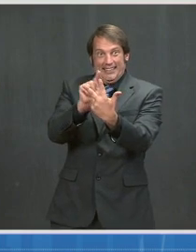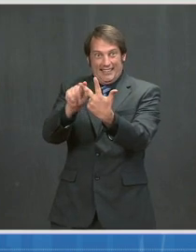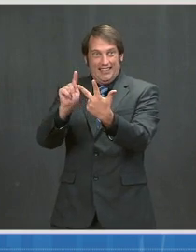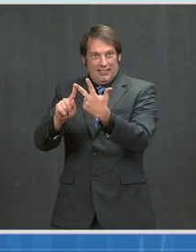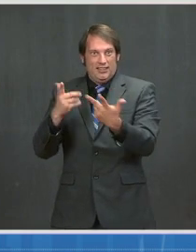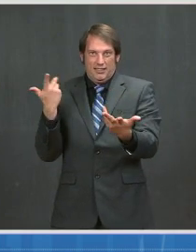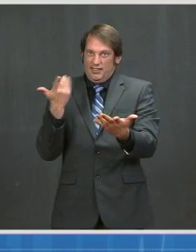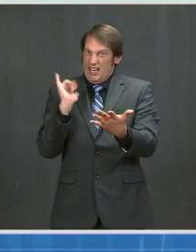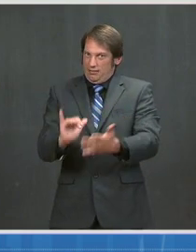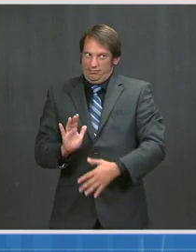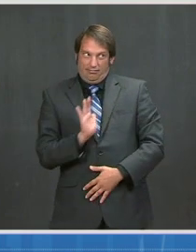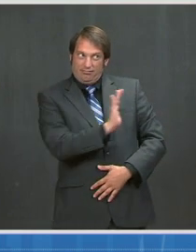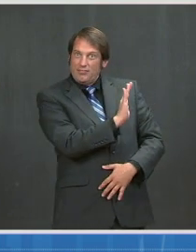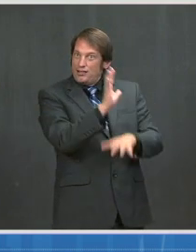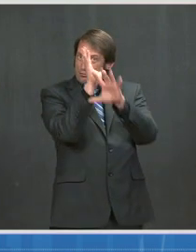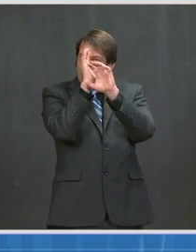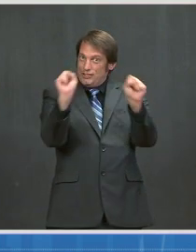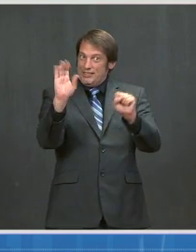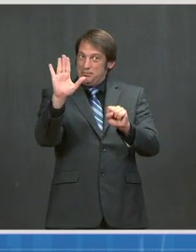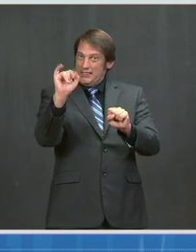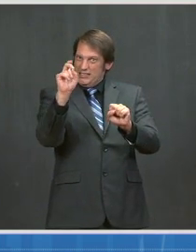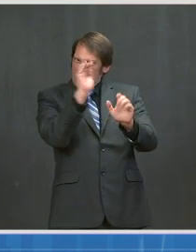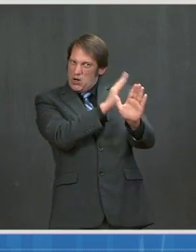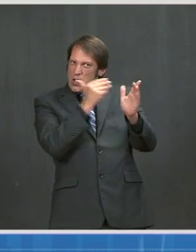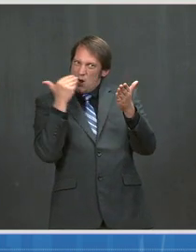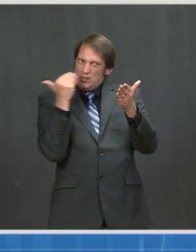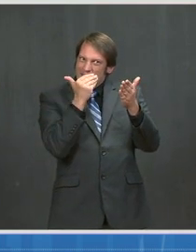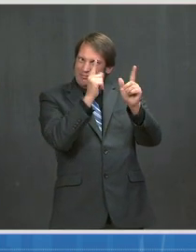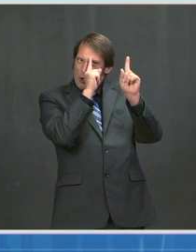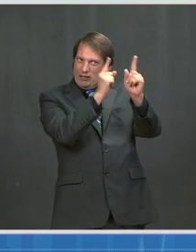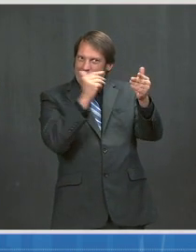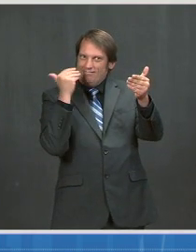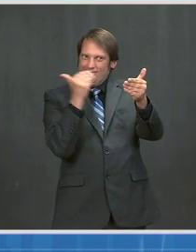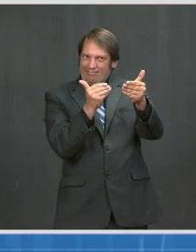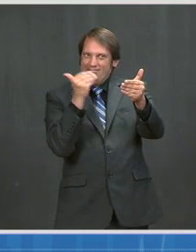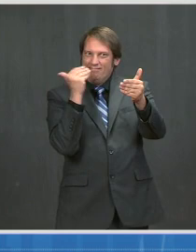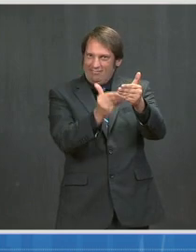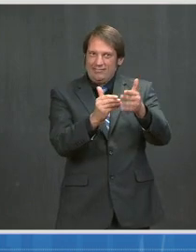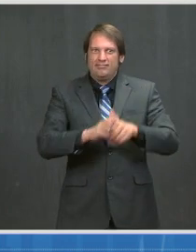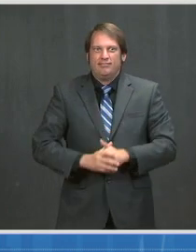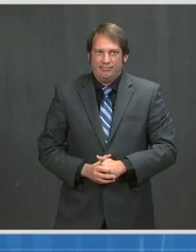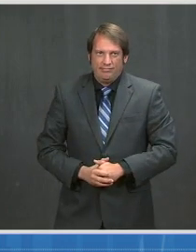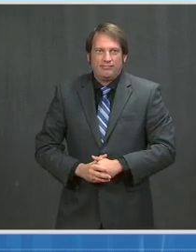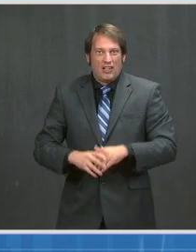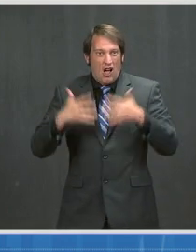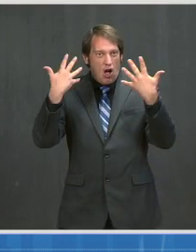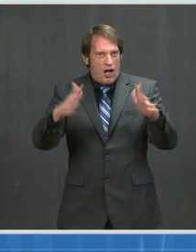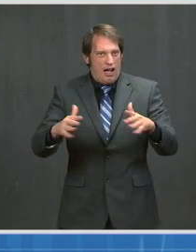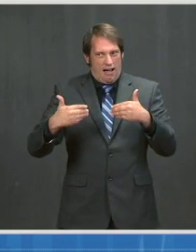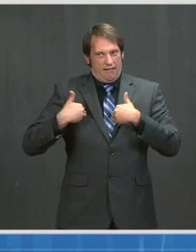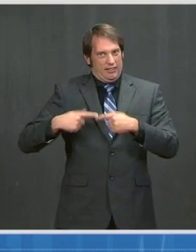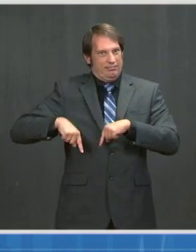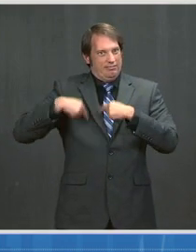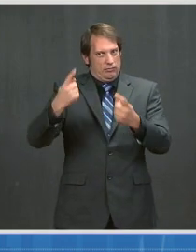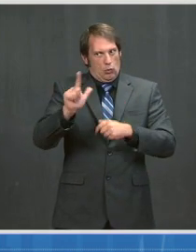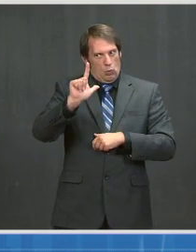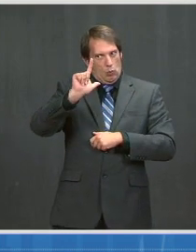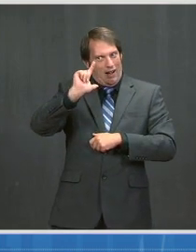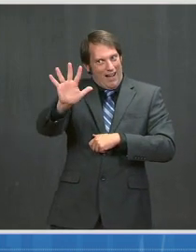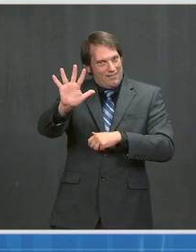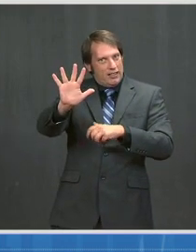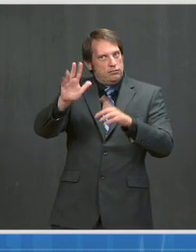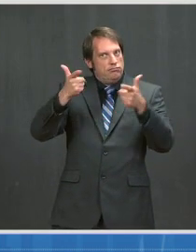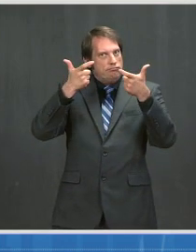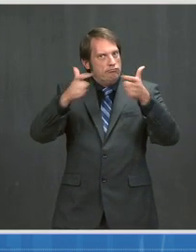goal. Across the country, there's already 25 existing mass vaccination sites that have a combined capability